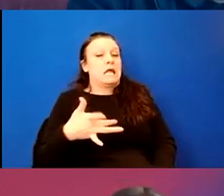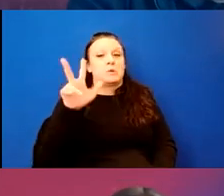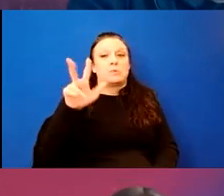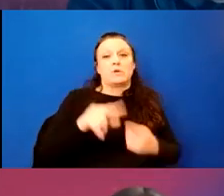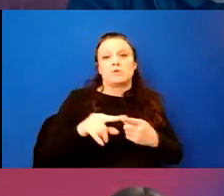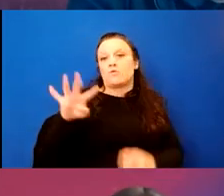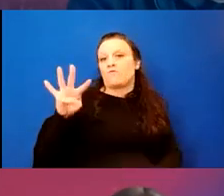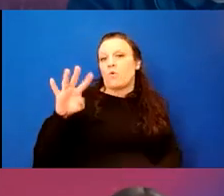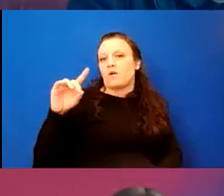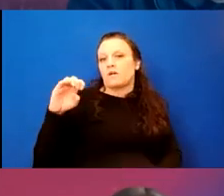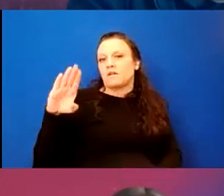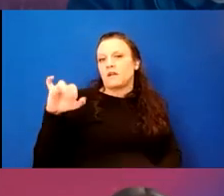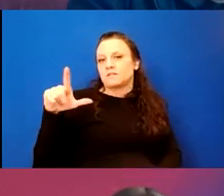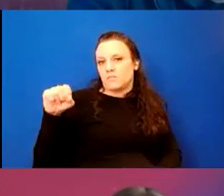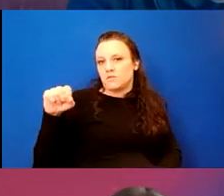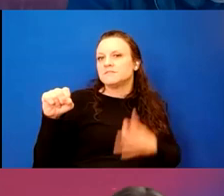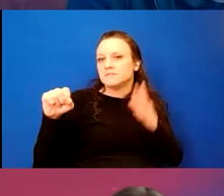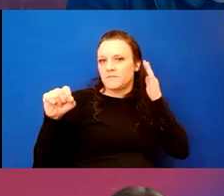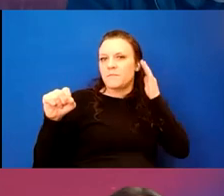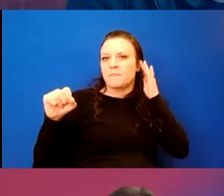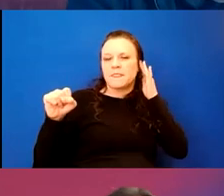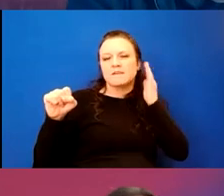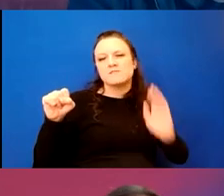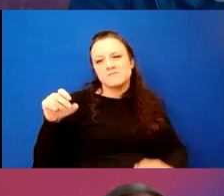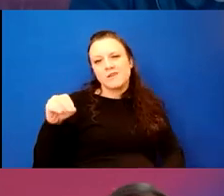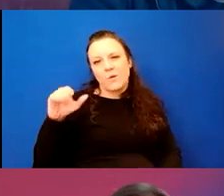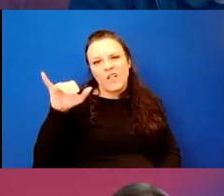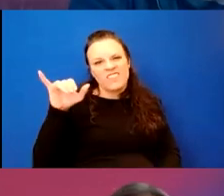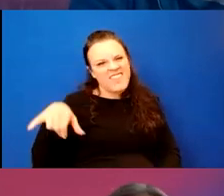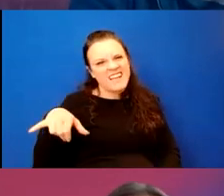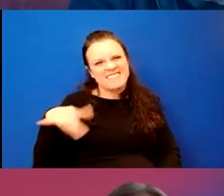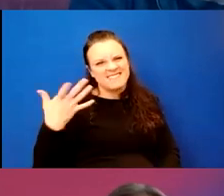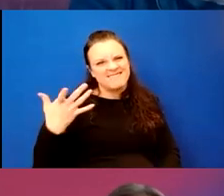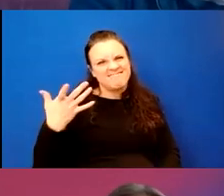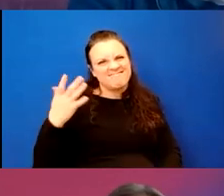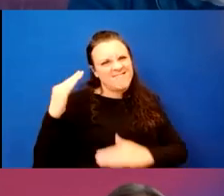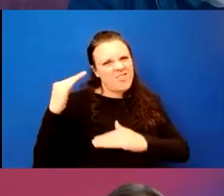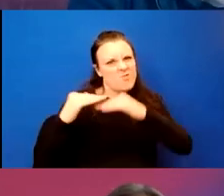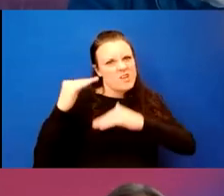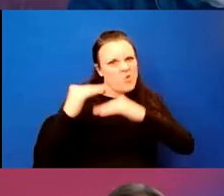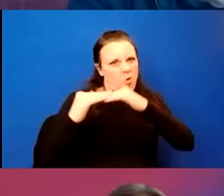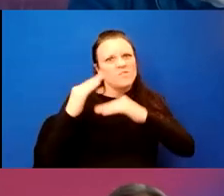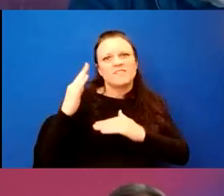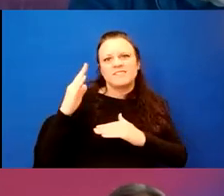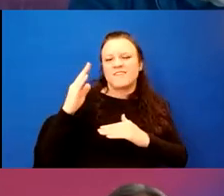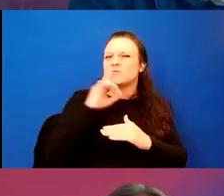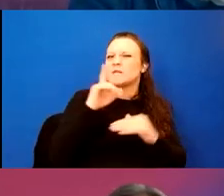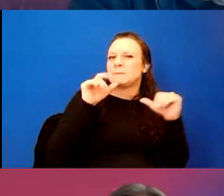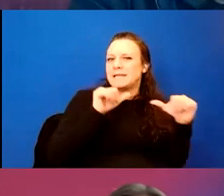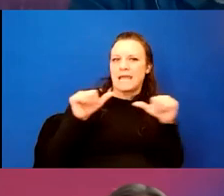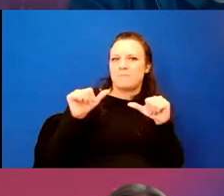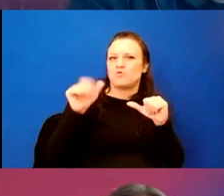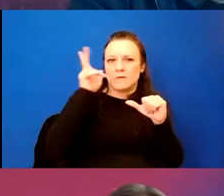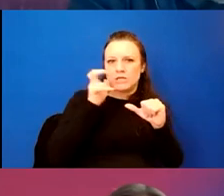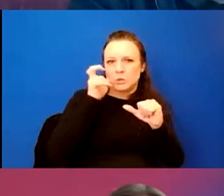four decibels. Um, so that's, that's kind of the threshold of, um, really being able to, to